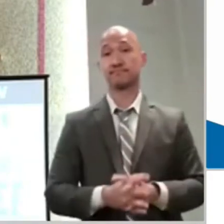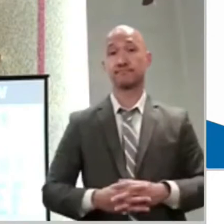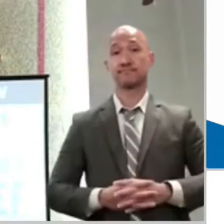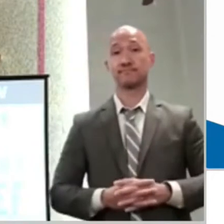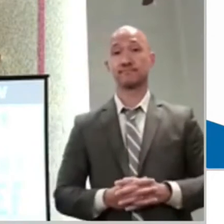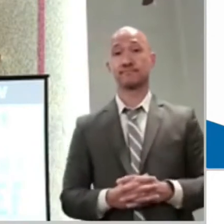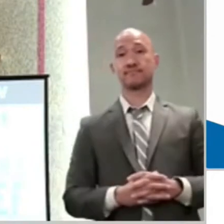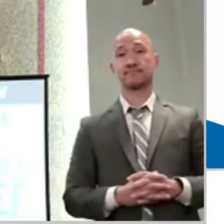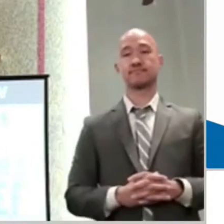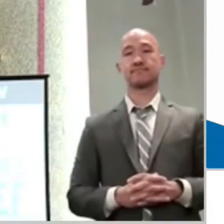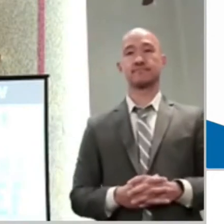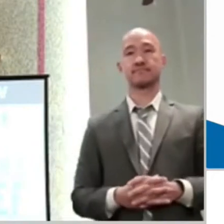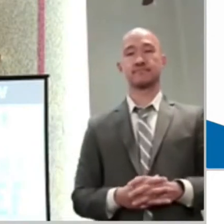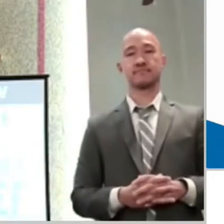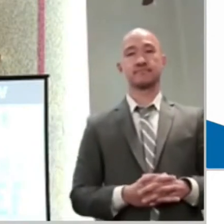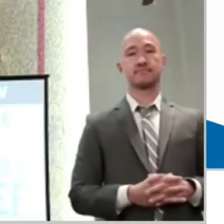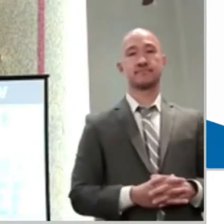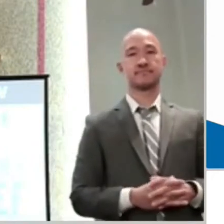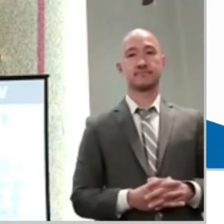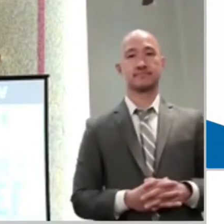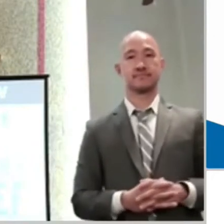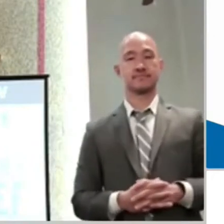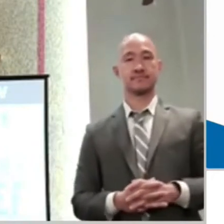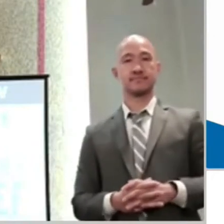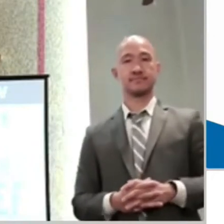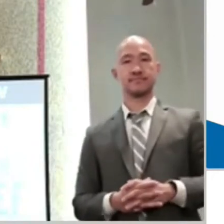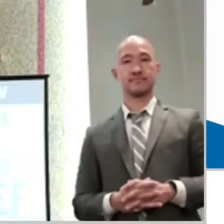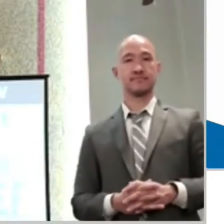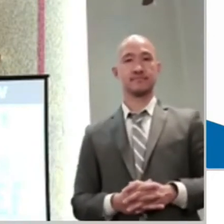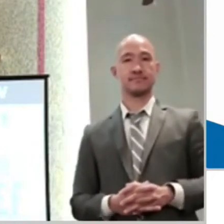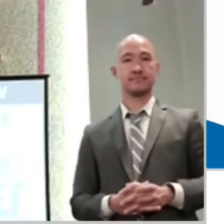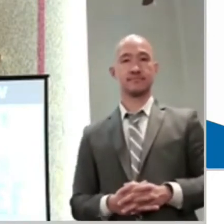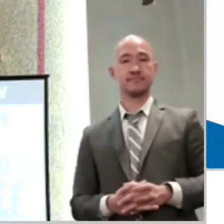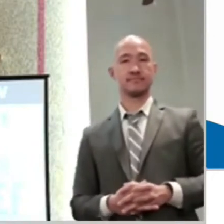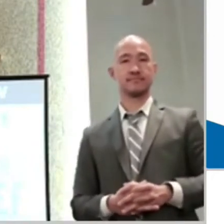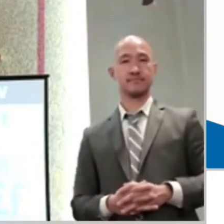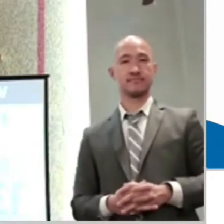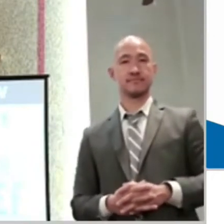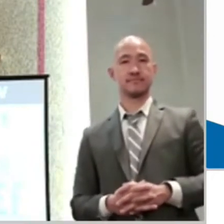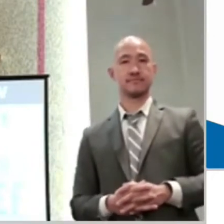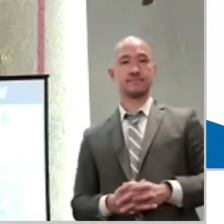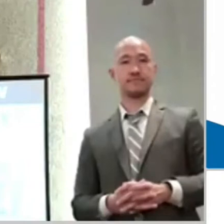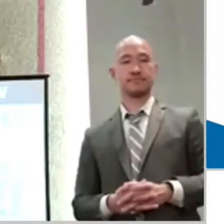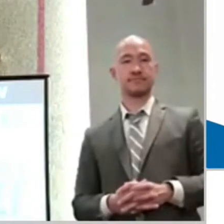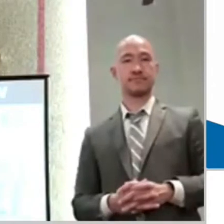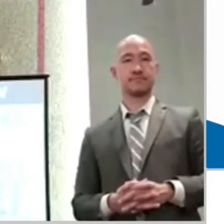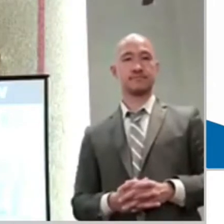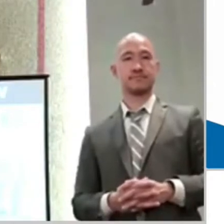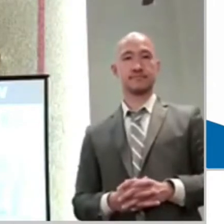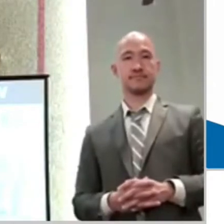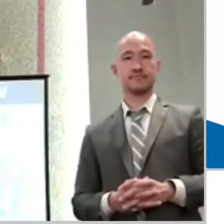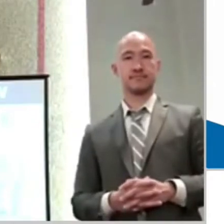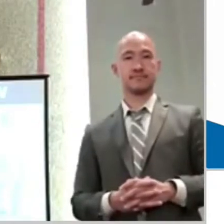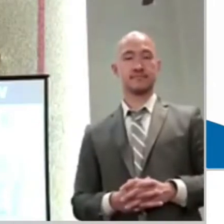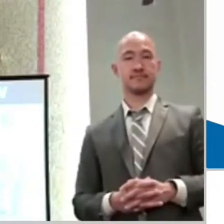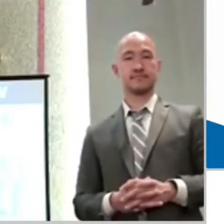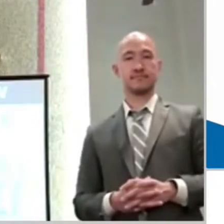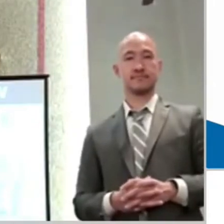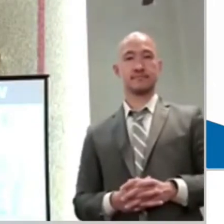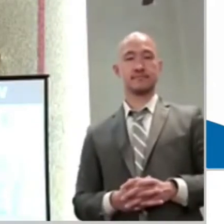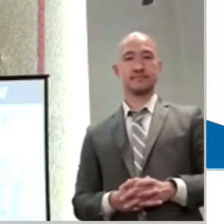honest like him. The father recognizes his faith is not where it needs to be. And I think we need to recognize that, especially